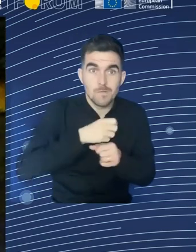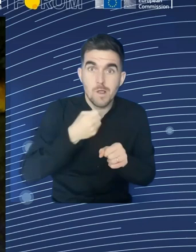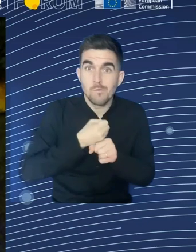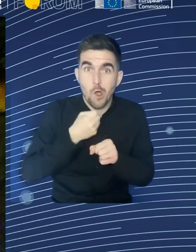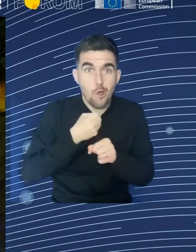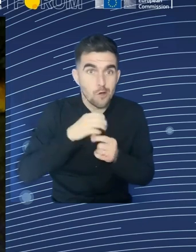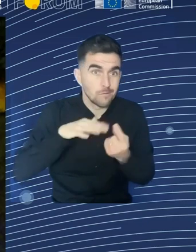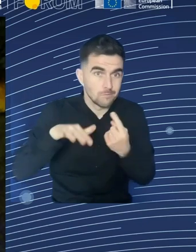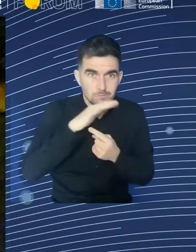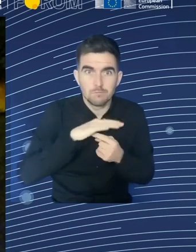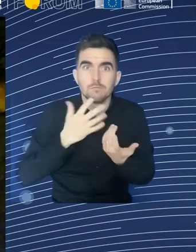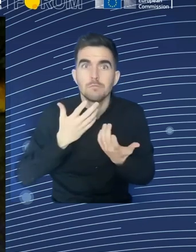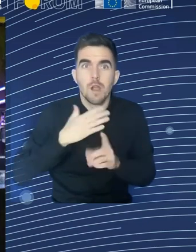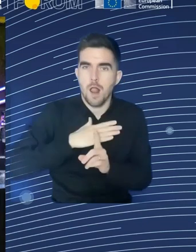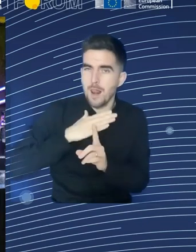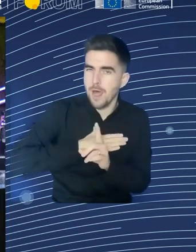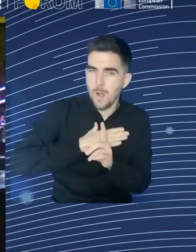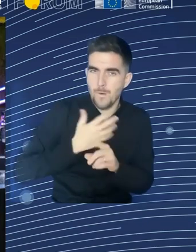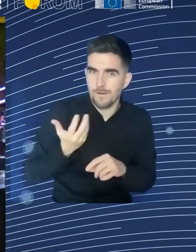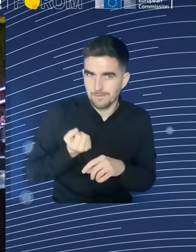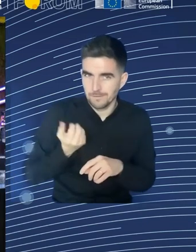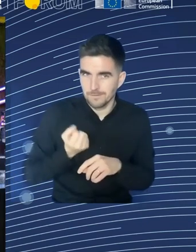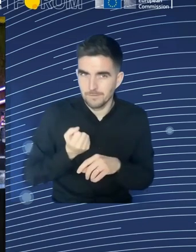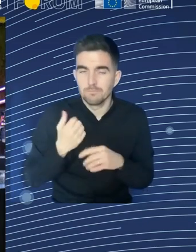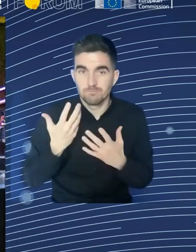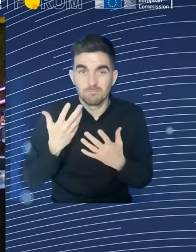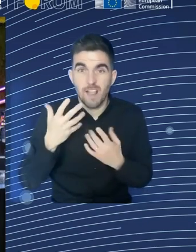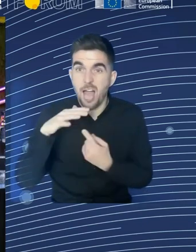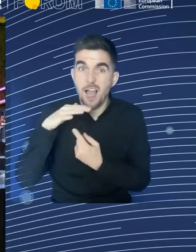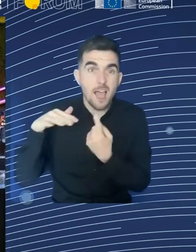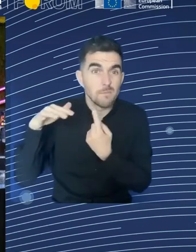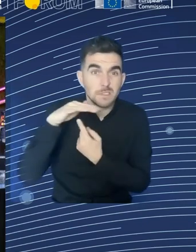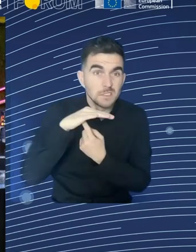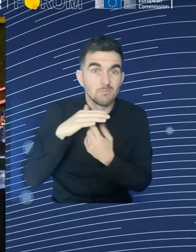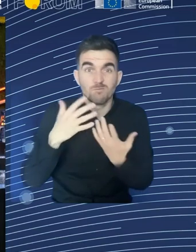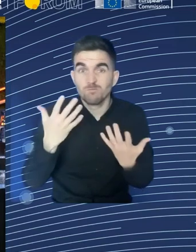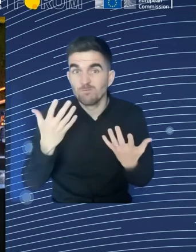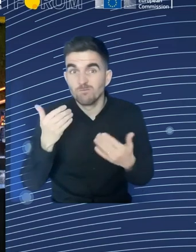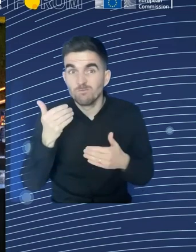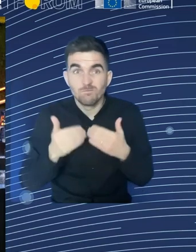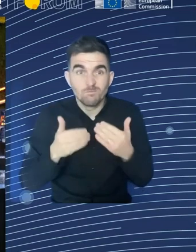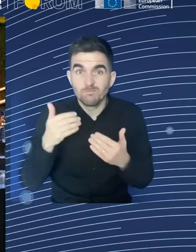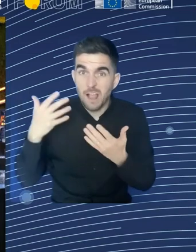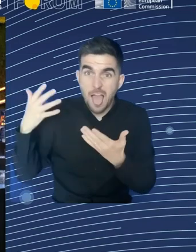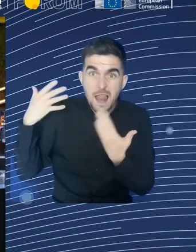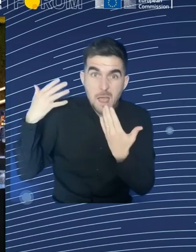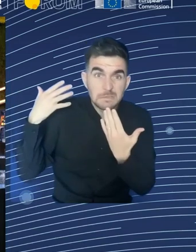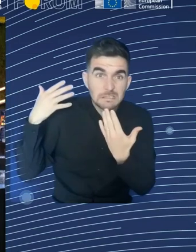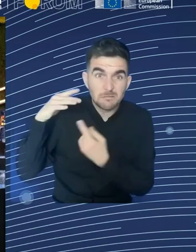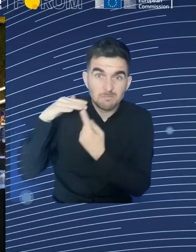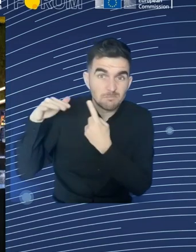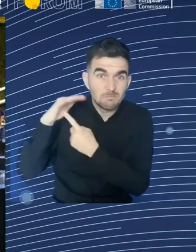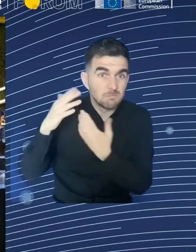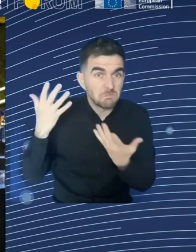to people. And hopefully, this will also give the politicians